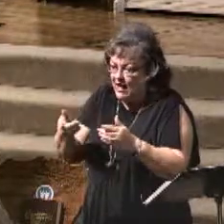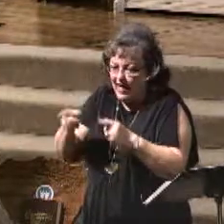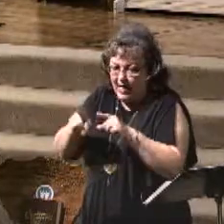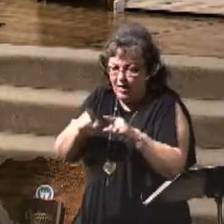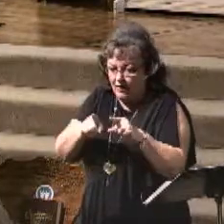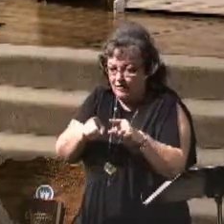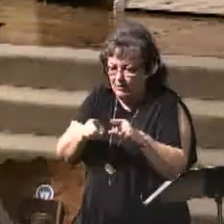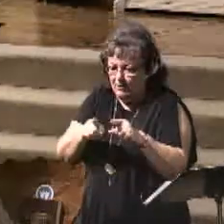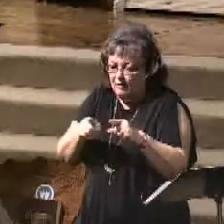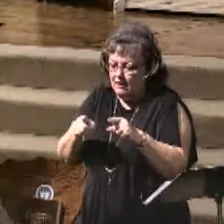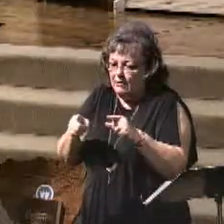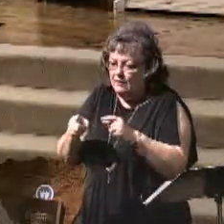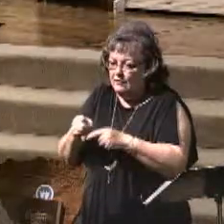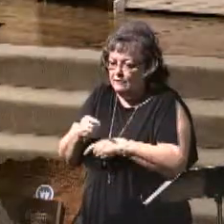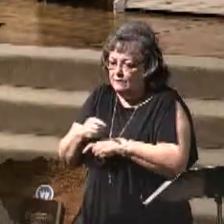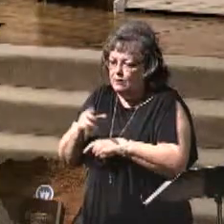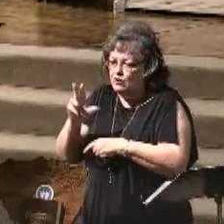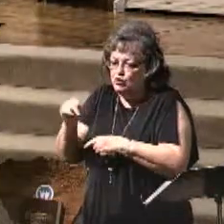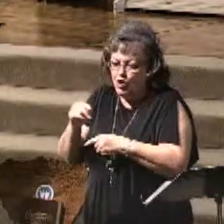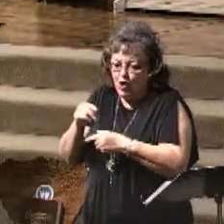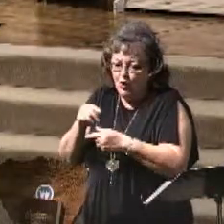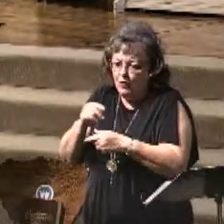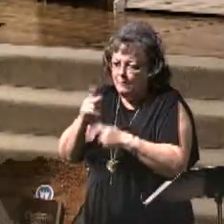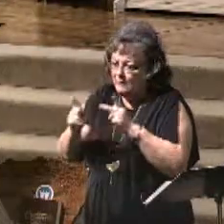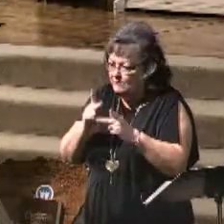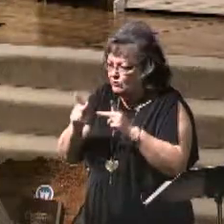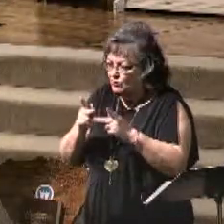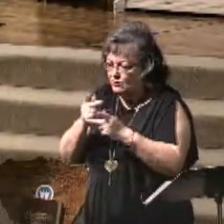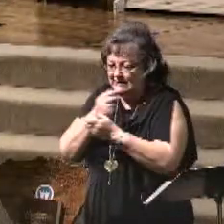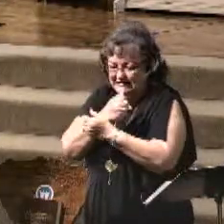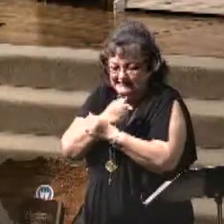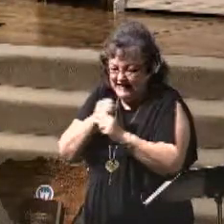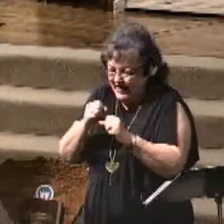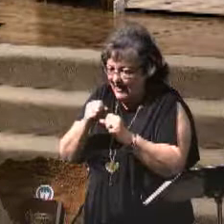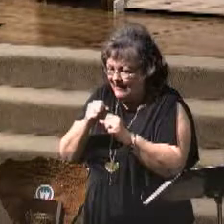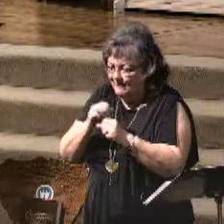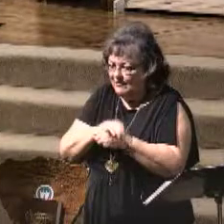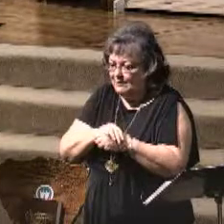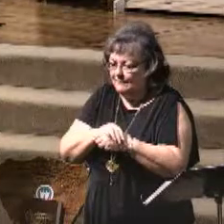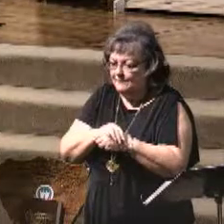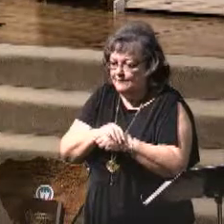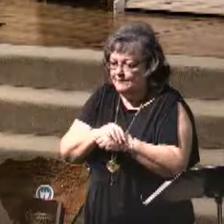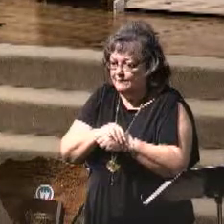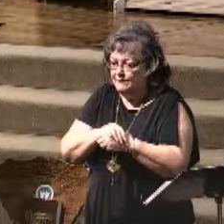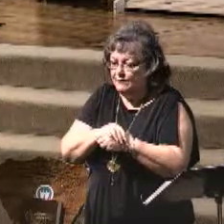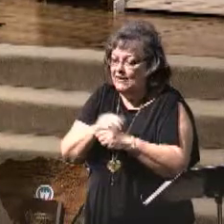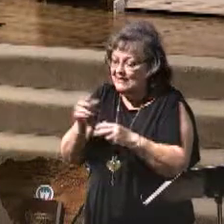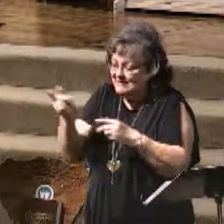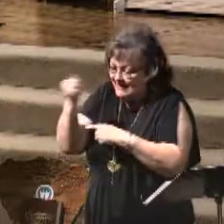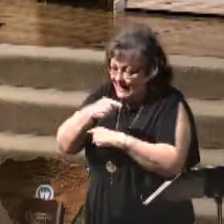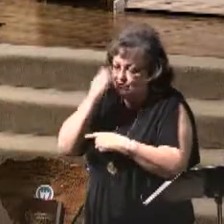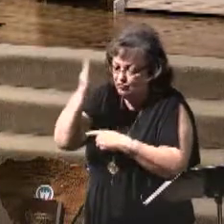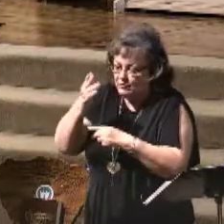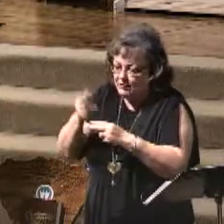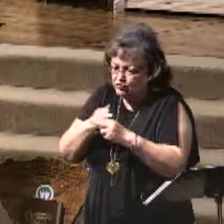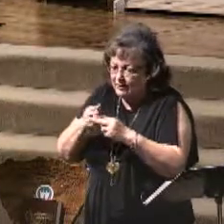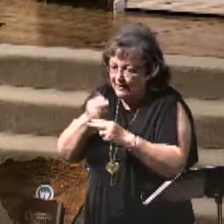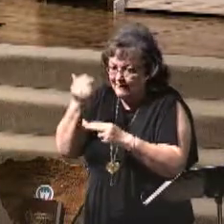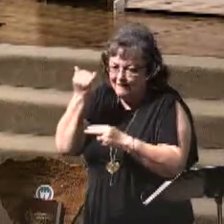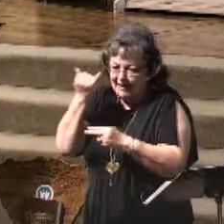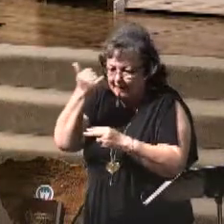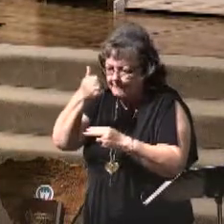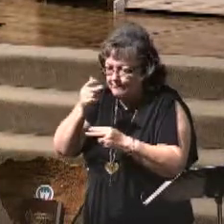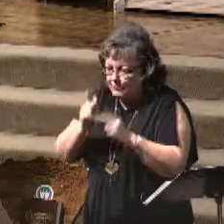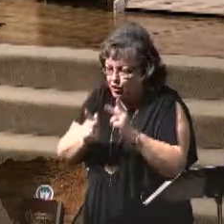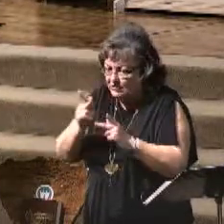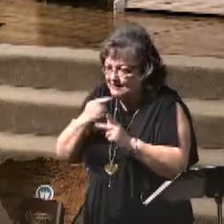shortened, there should no flesh be saved. But for the elect's sake, these days shall be shortened. Then if any man shall say unto